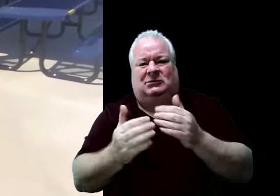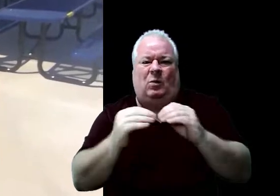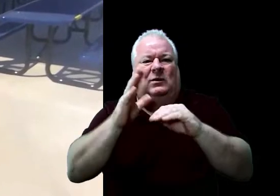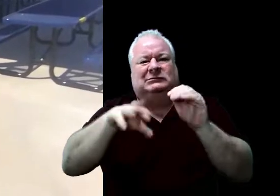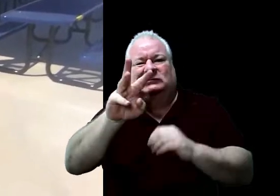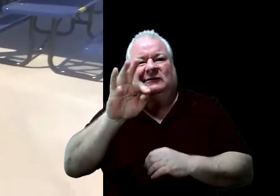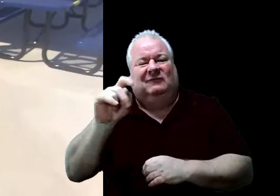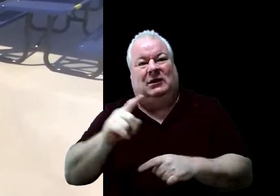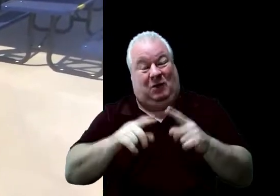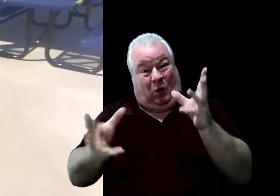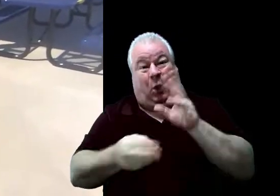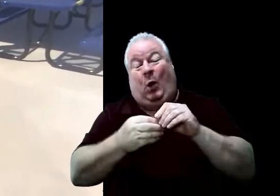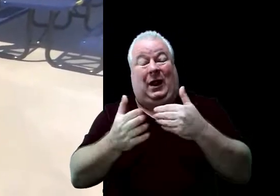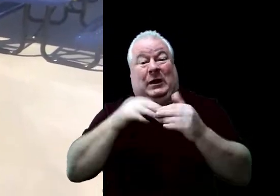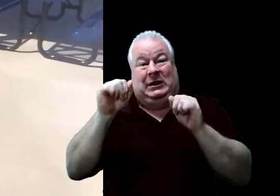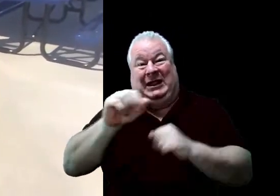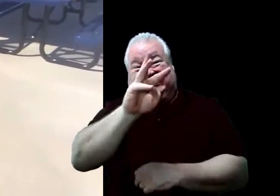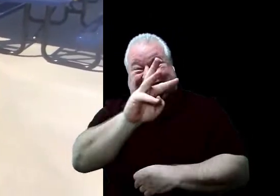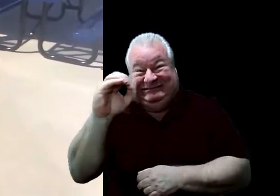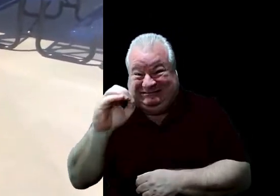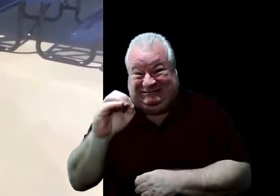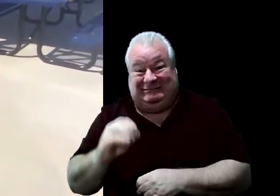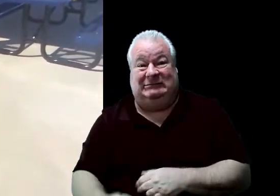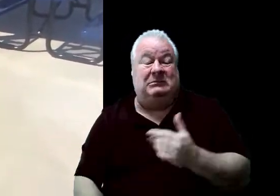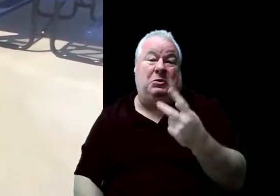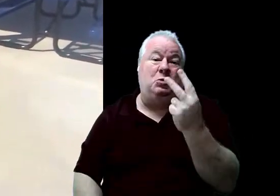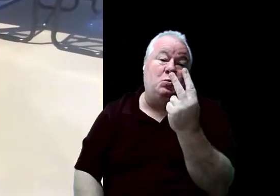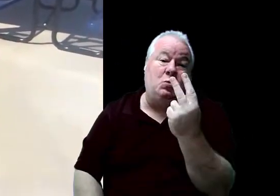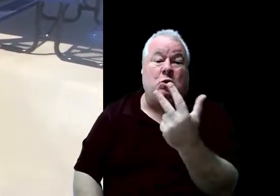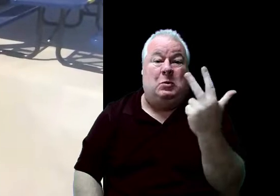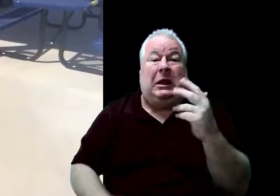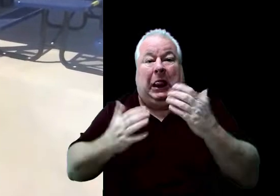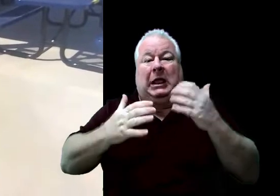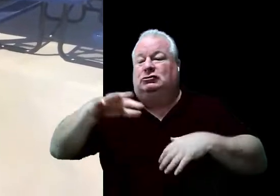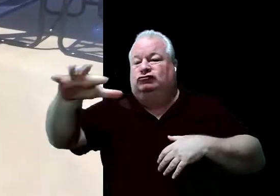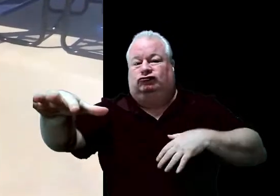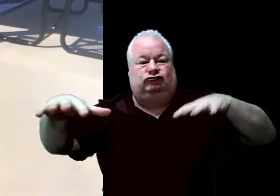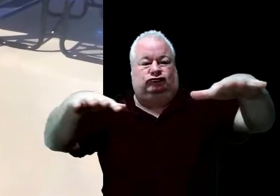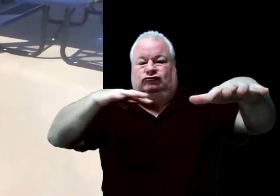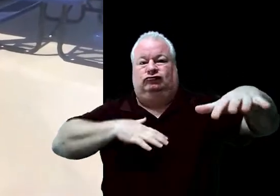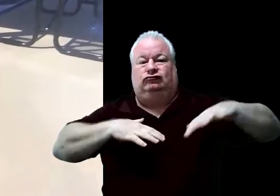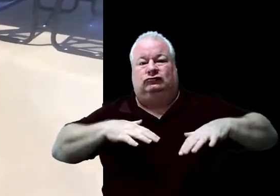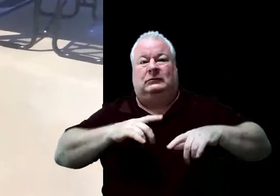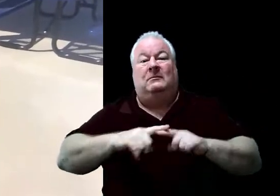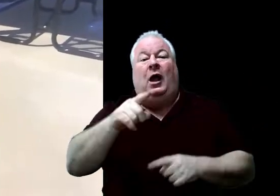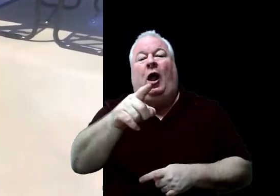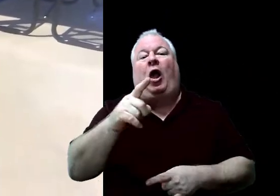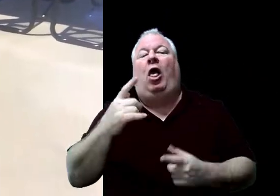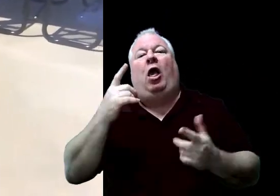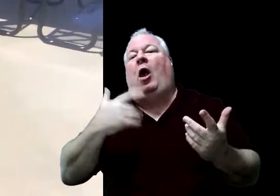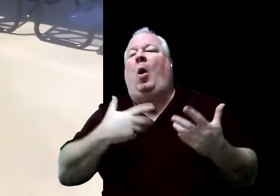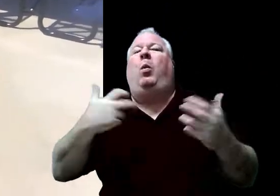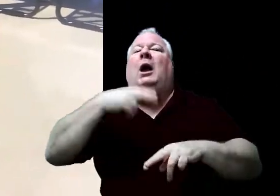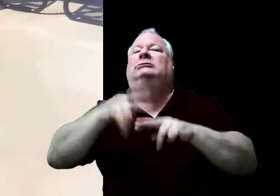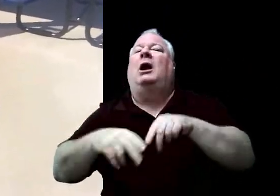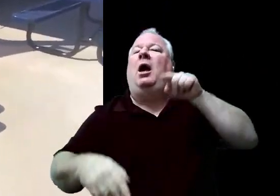but we might have two or three classrooms. But I want to be very clear. We cannot sit where we like right